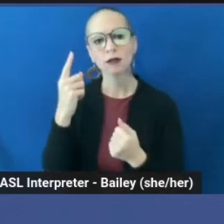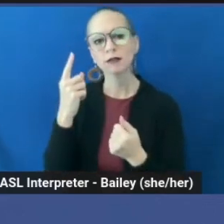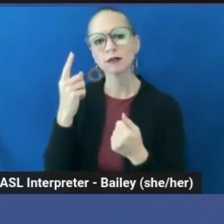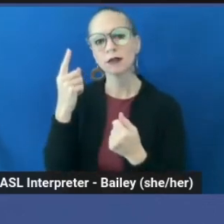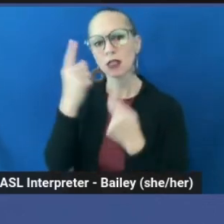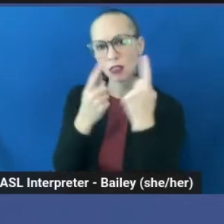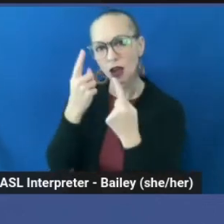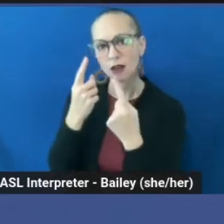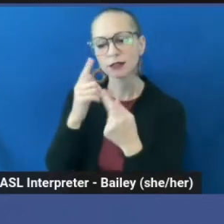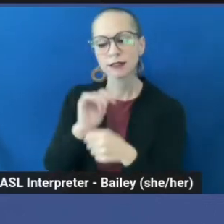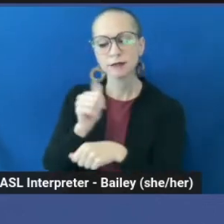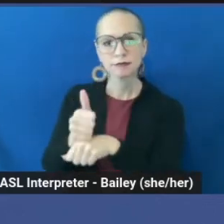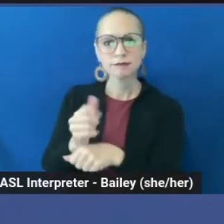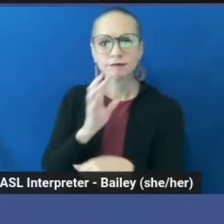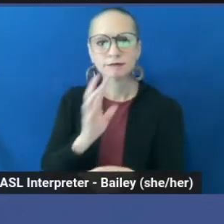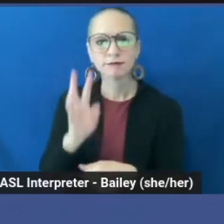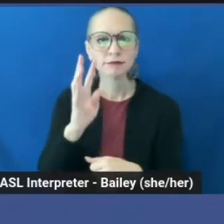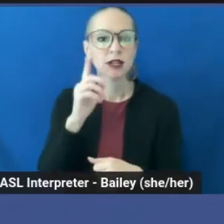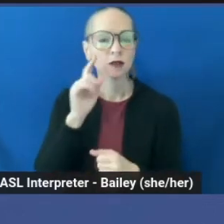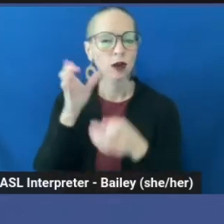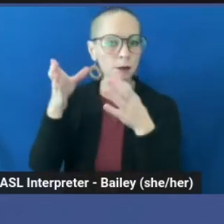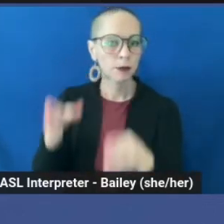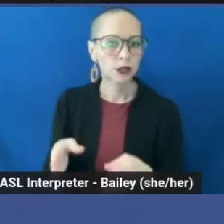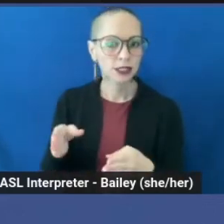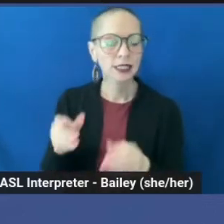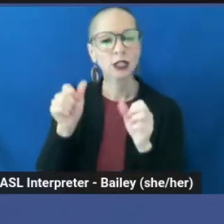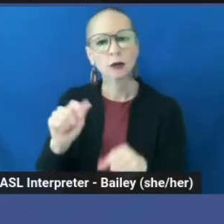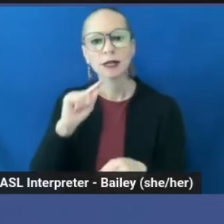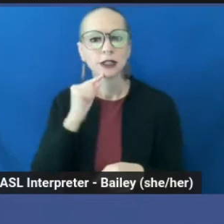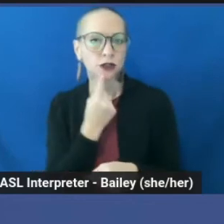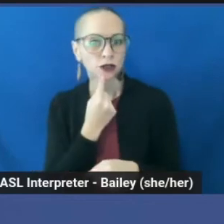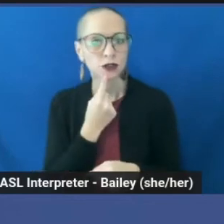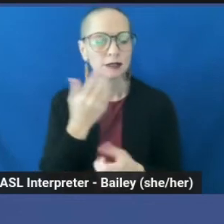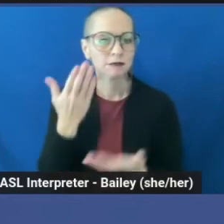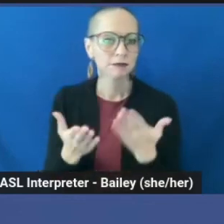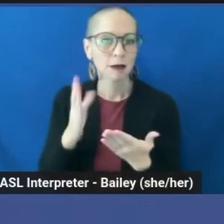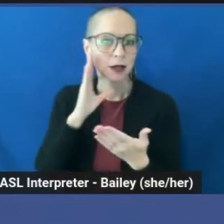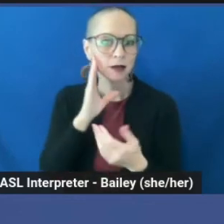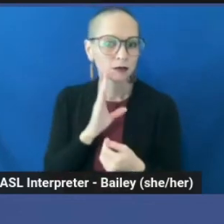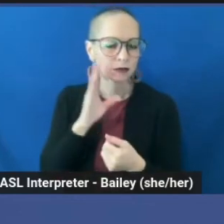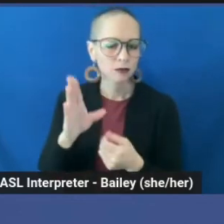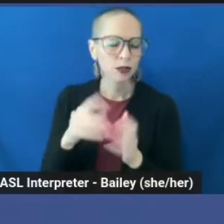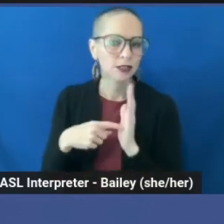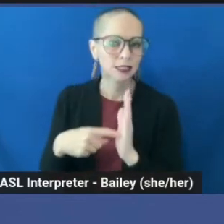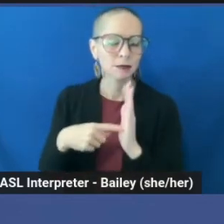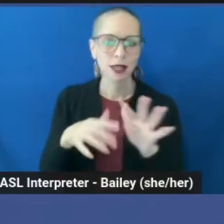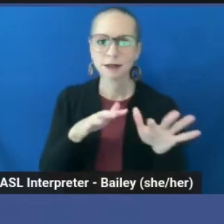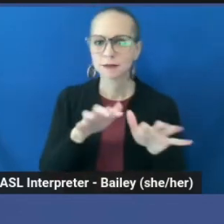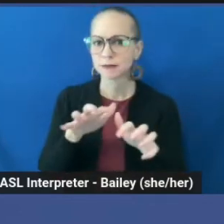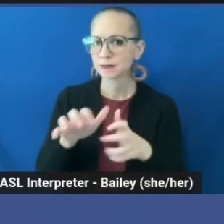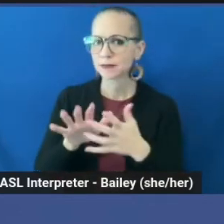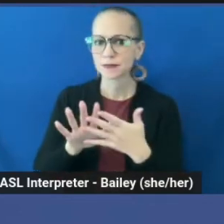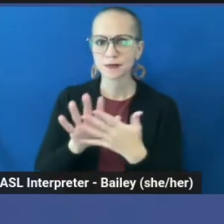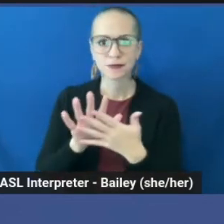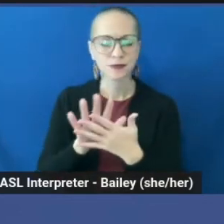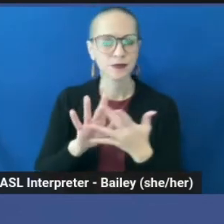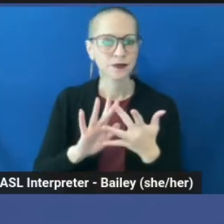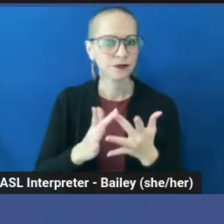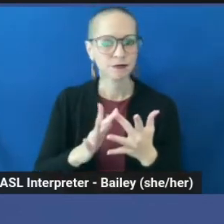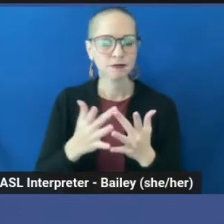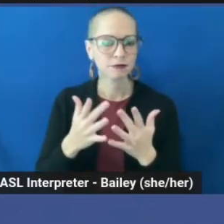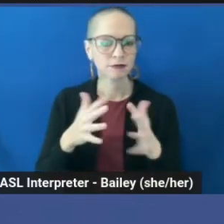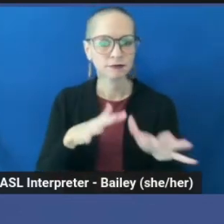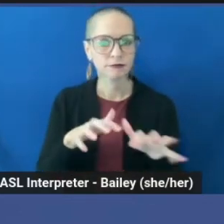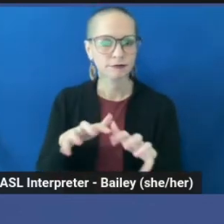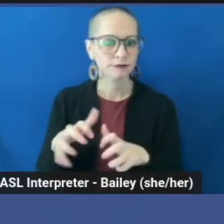for and thoughts said aloud? What person considering serious self-harm might display? What kind support system does this person have